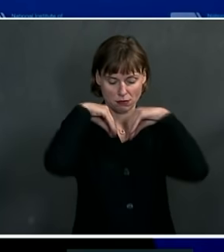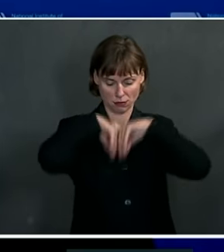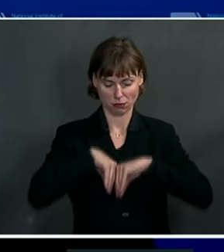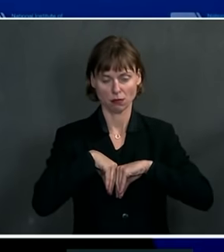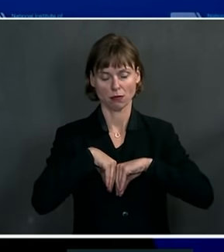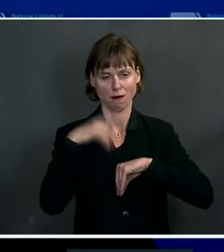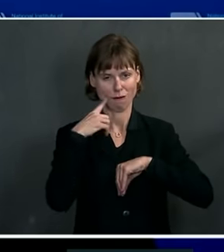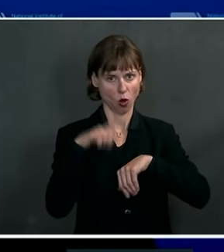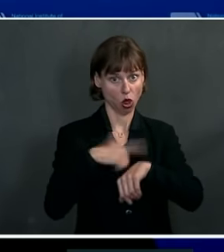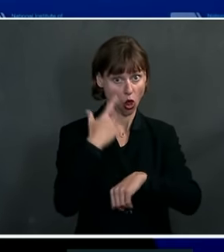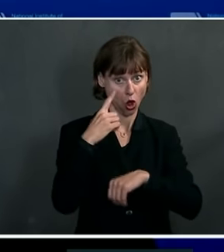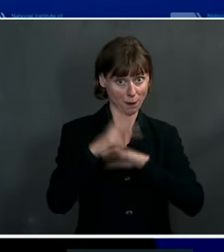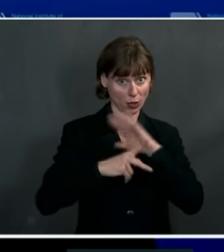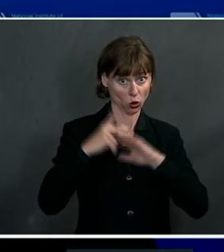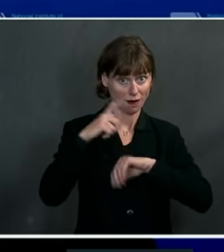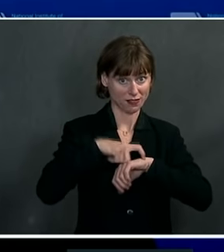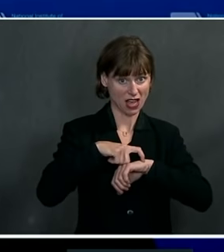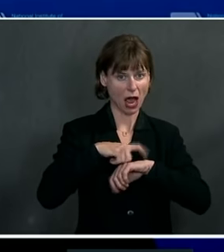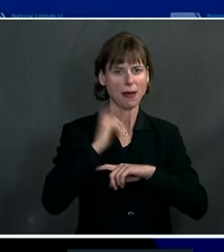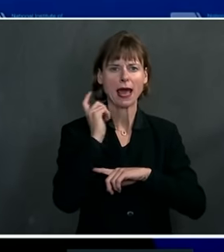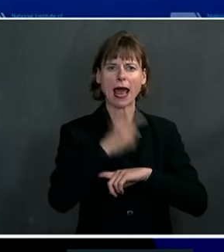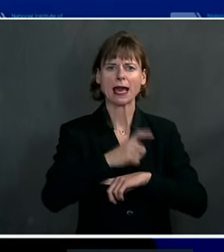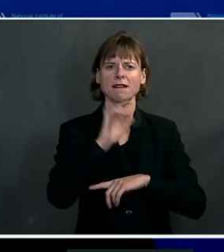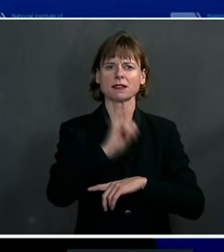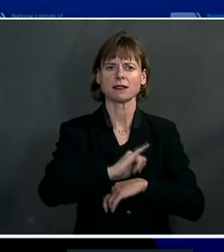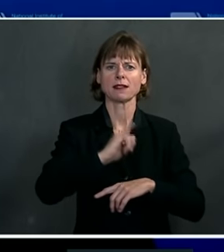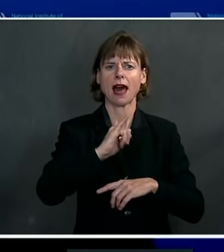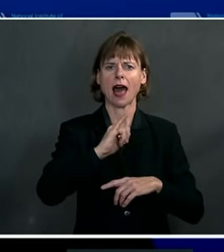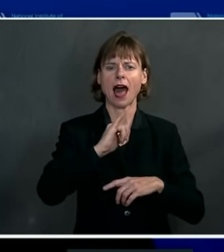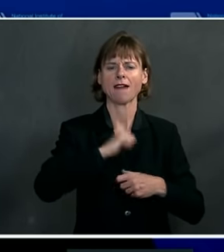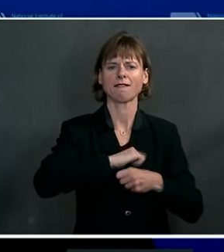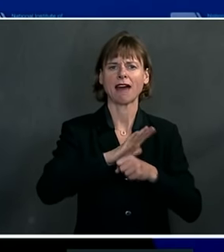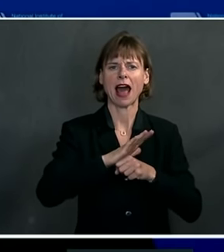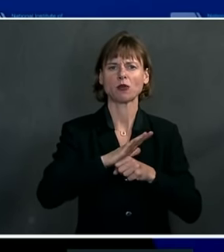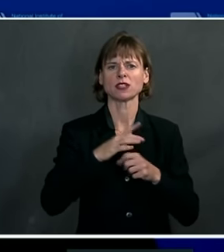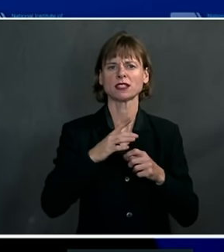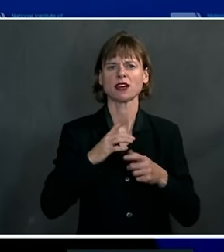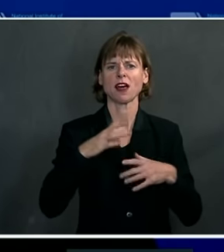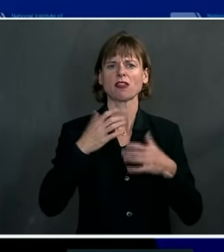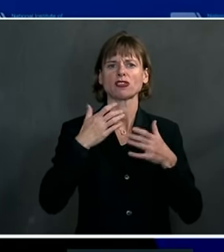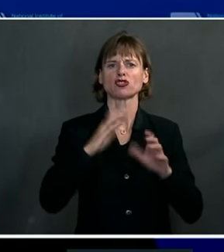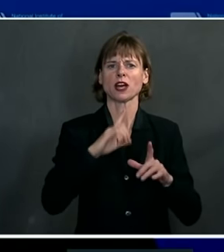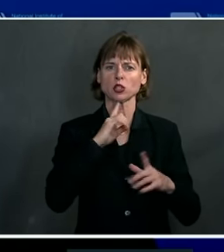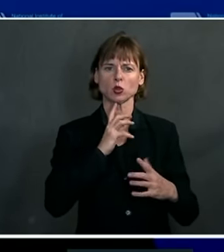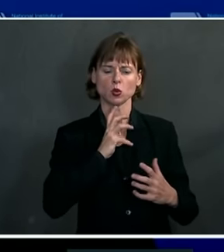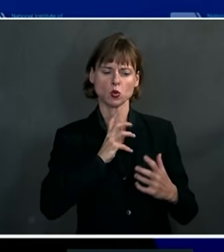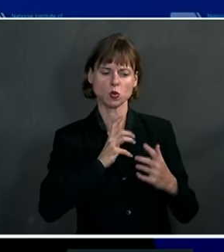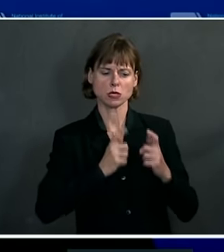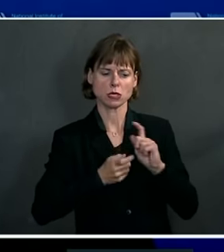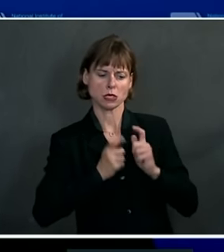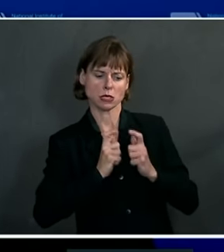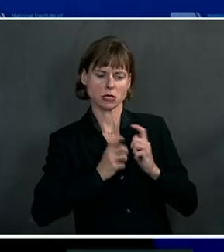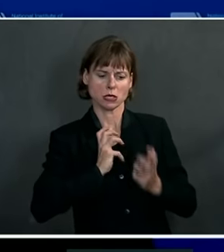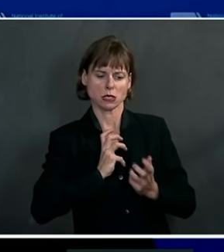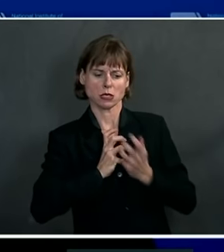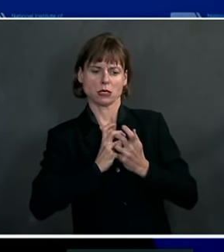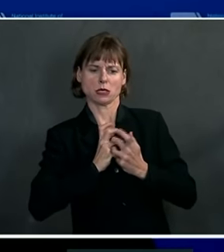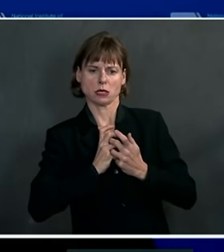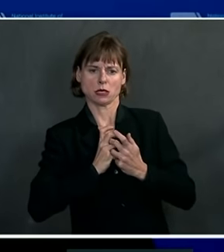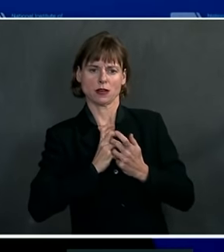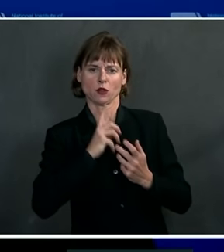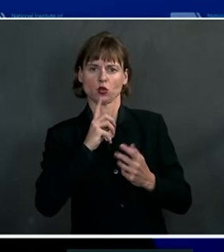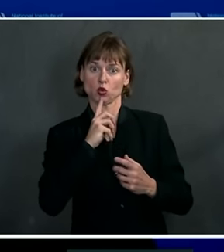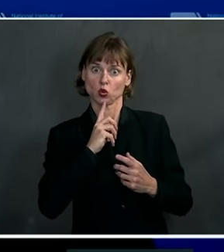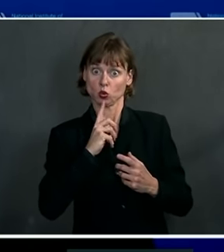period of time, it gives the virus the chance to adapt to the forces, in this case, the immune